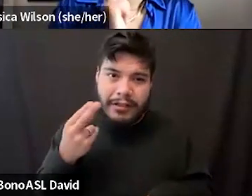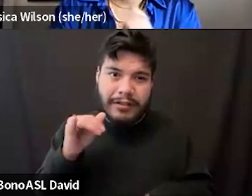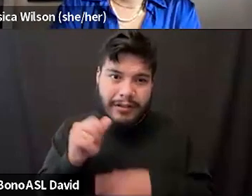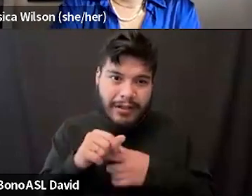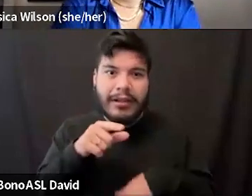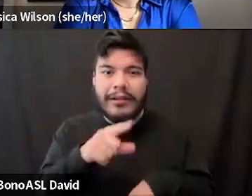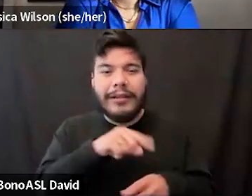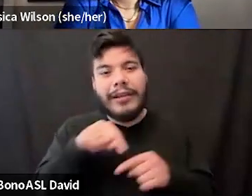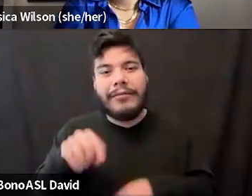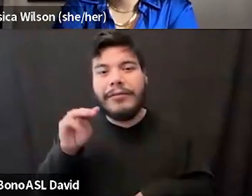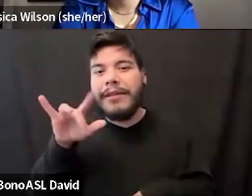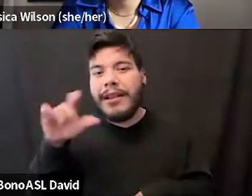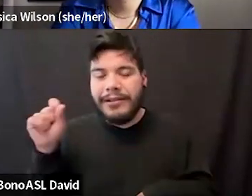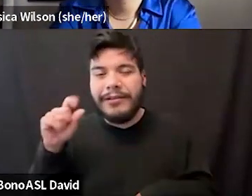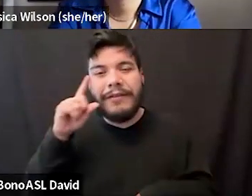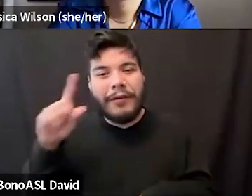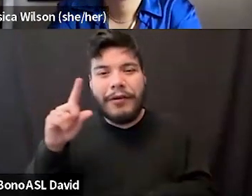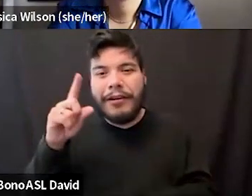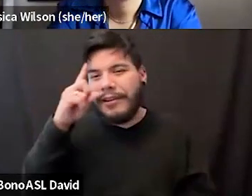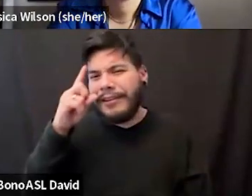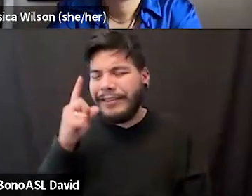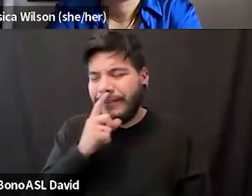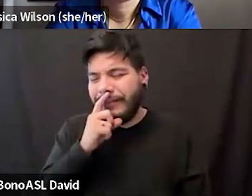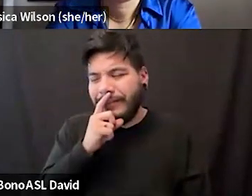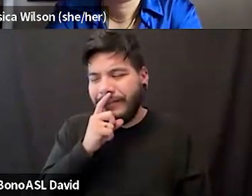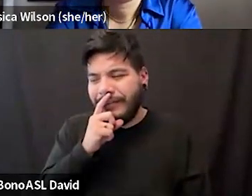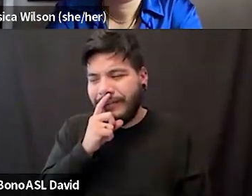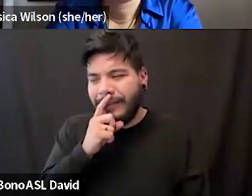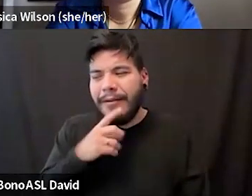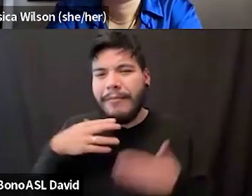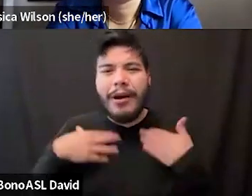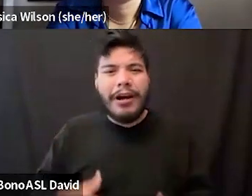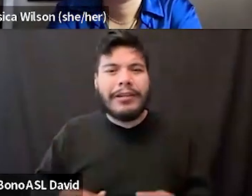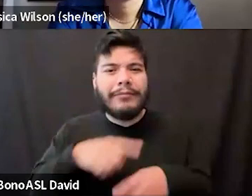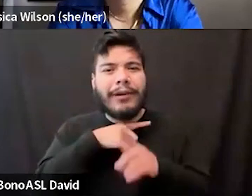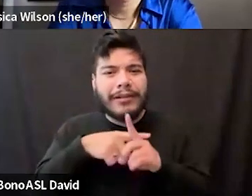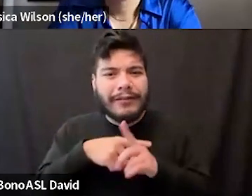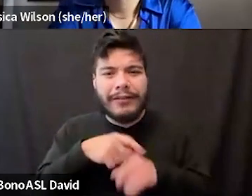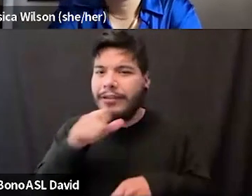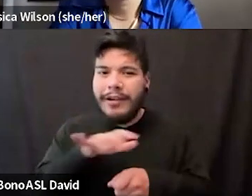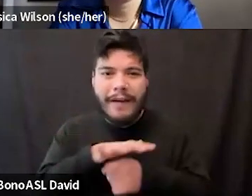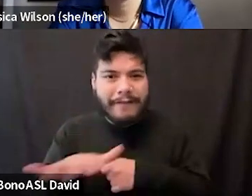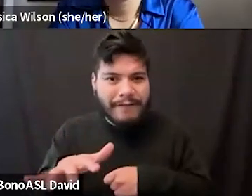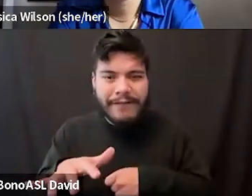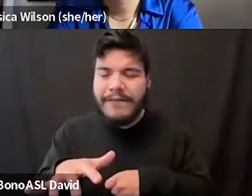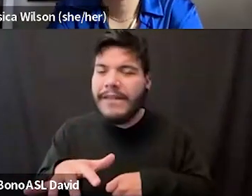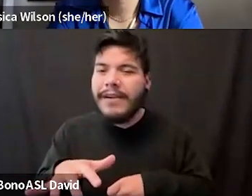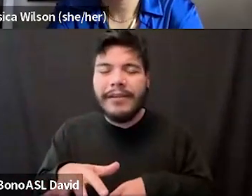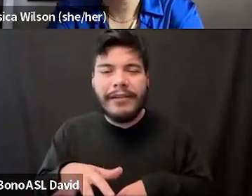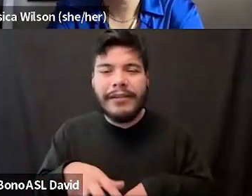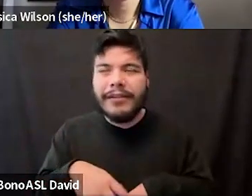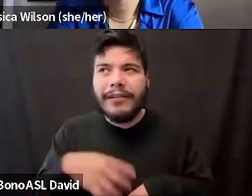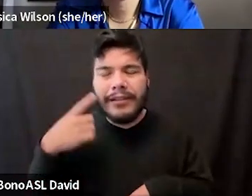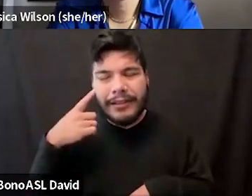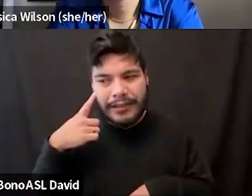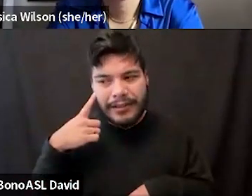Mills for, uh, I think it was like a body positivity isn't enough. And I was at, I think I was